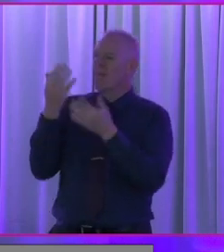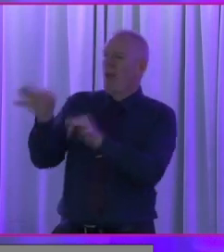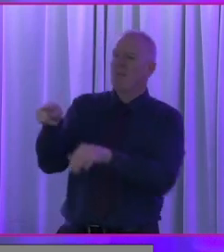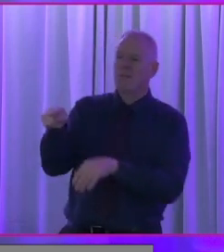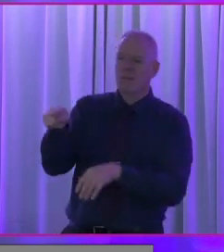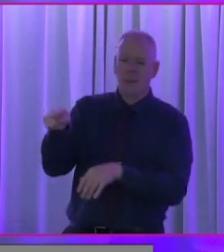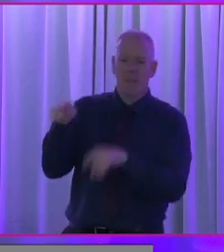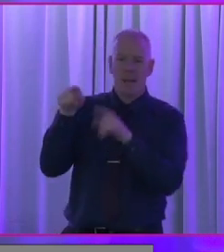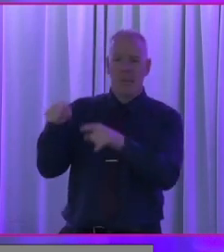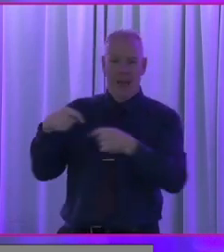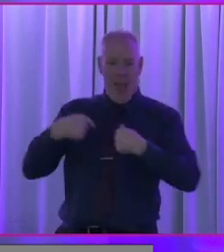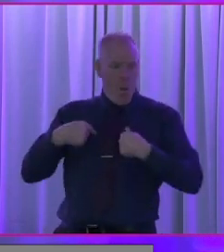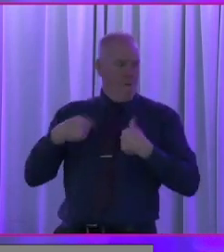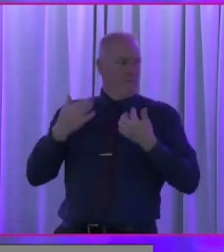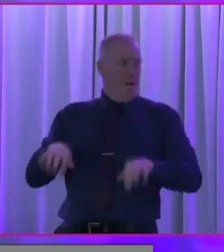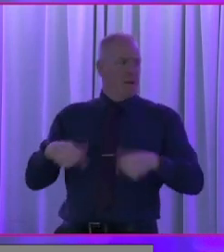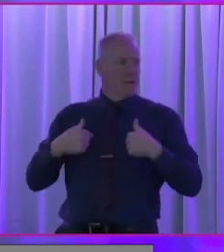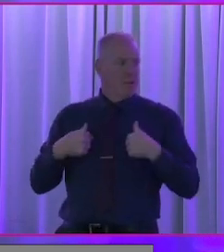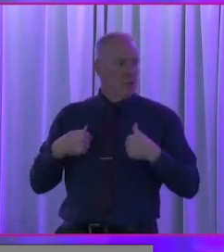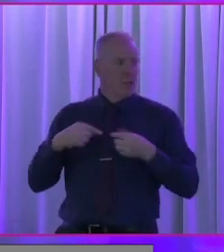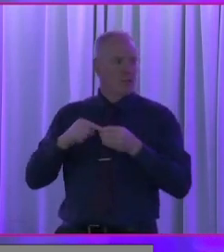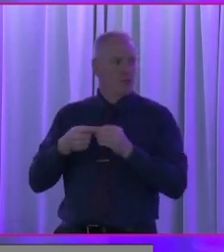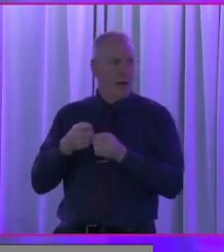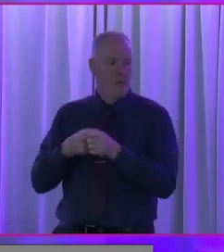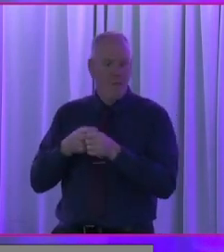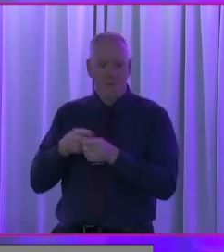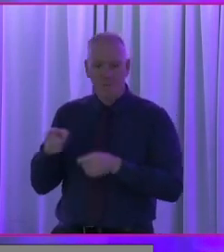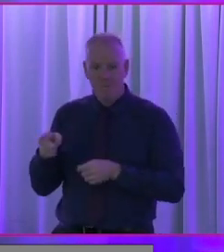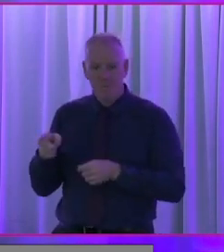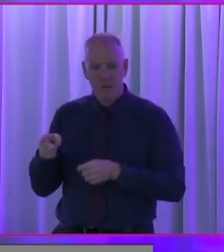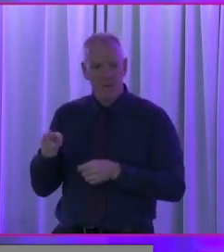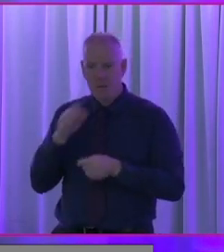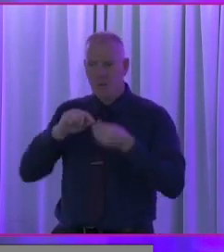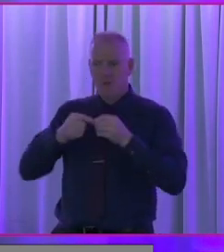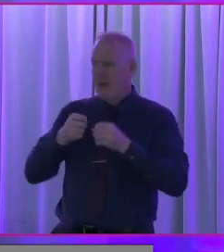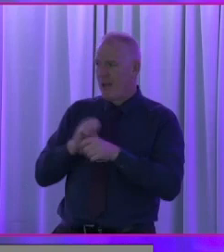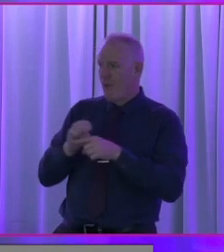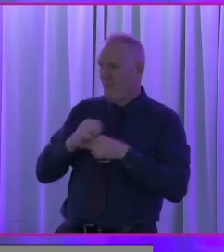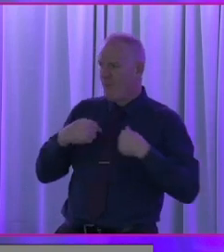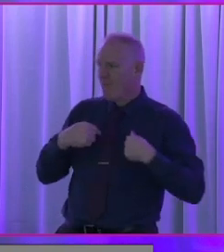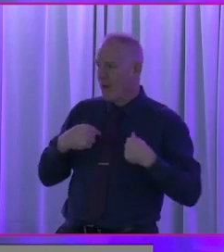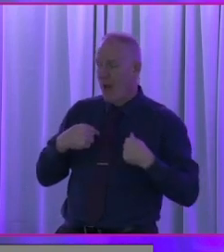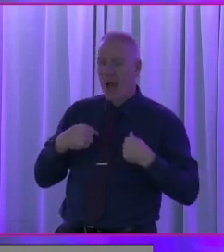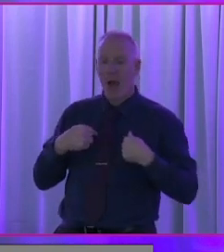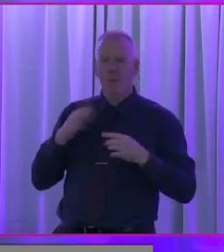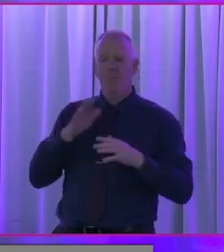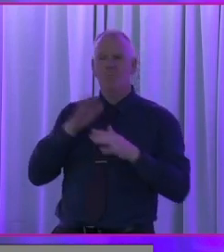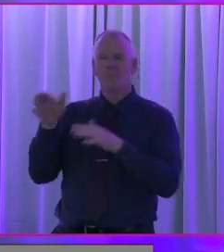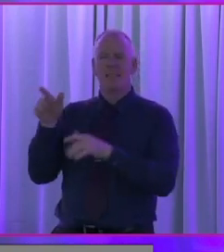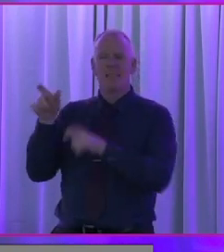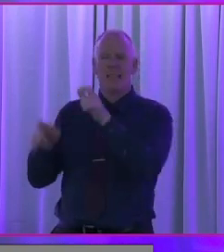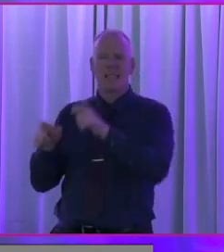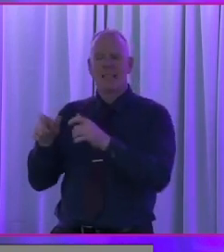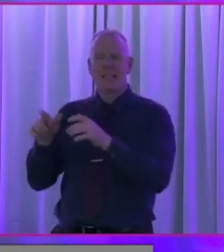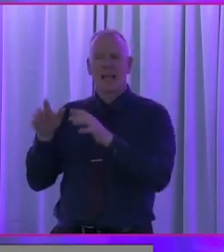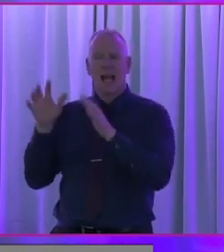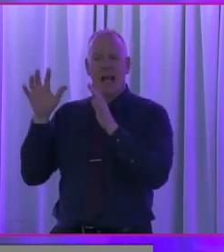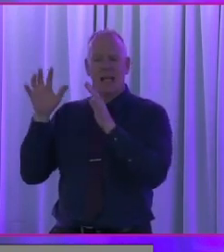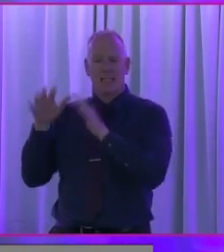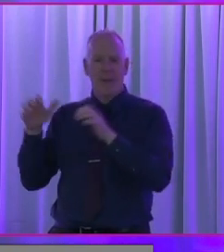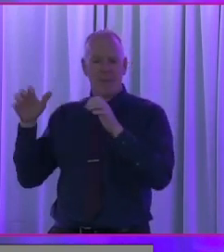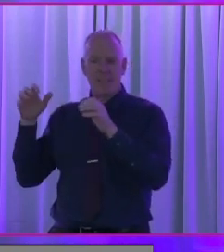the electoral register. It's our fault. We don't try hard enough. And I was at an assistant assembly meeting, um, during the summer,